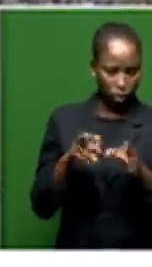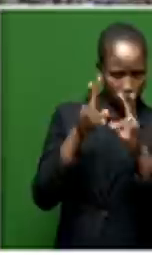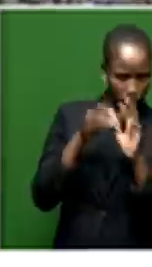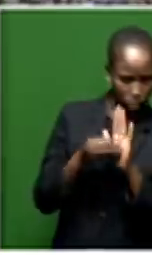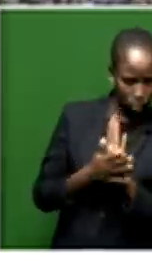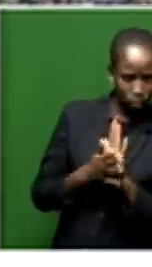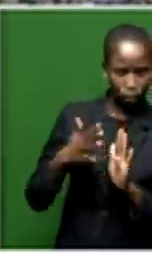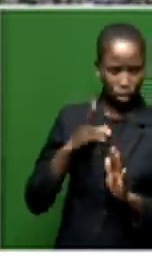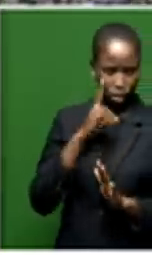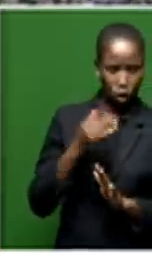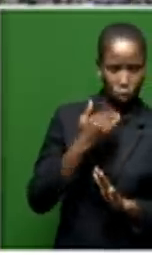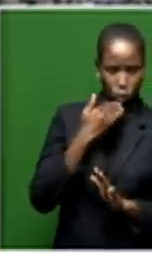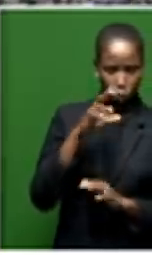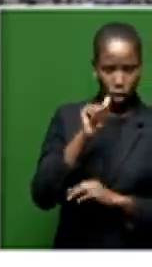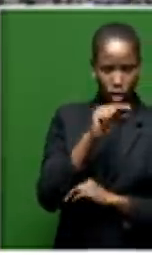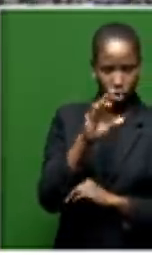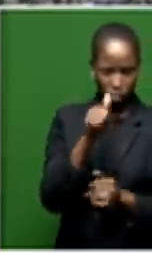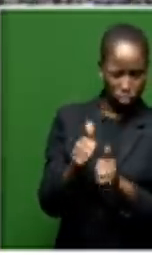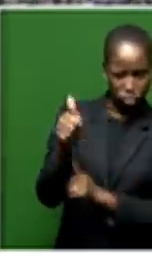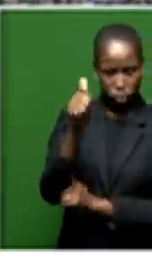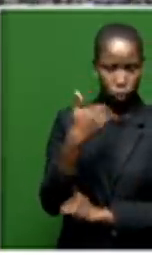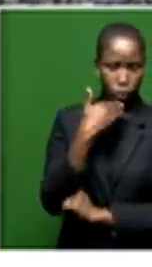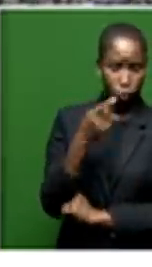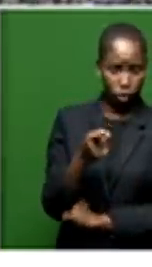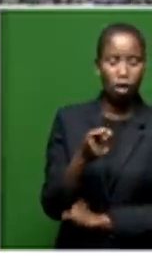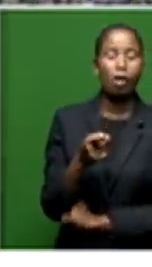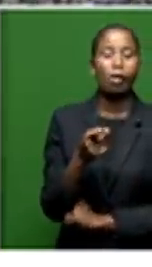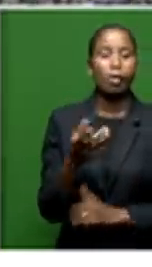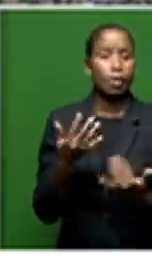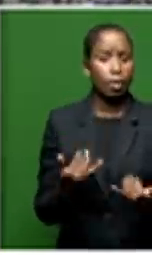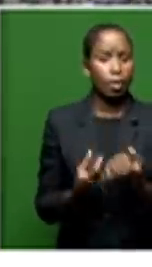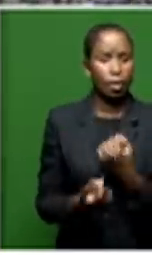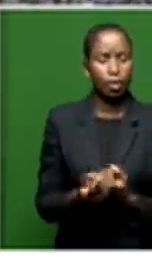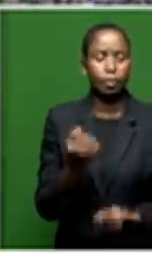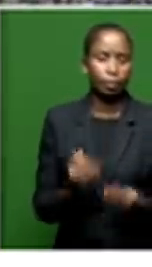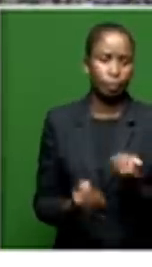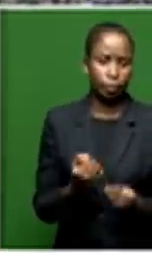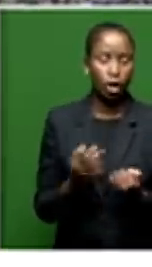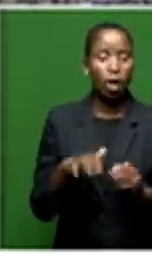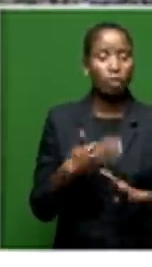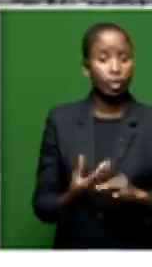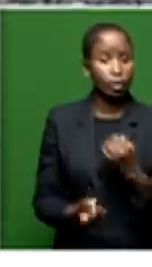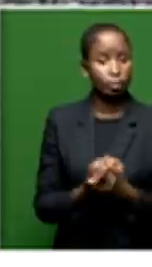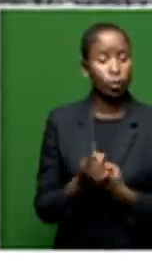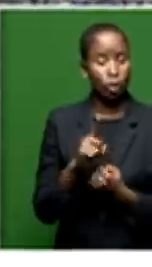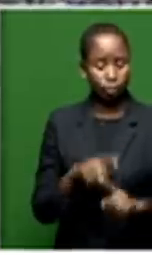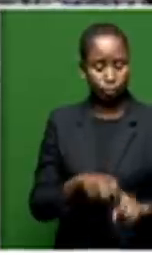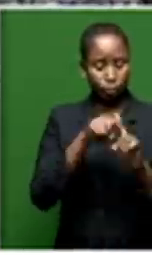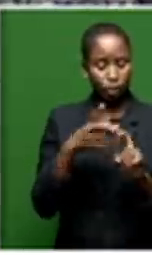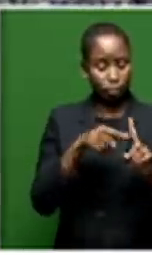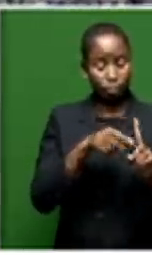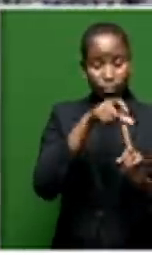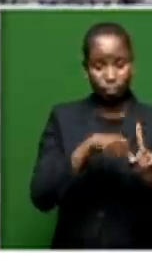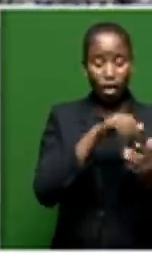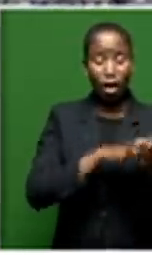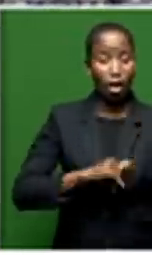heavyweight is here, particularly knowing that this is the first court appearance of the suspended secretary general of the ANC post the